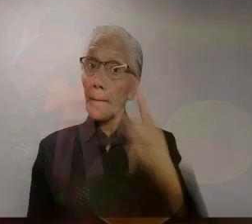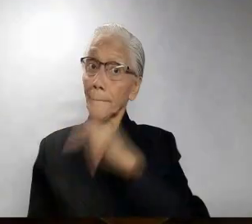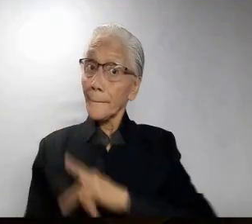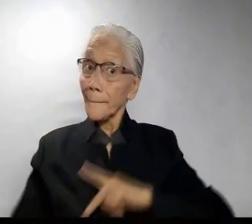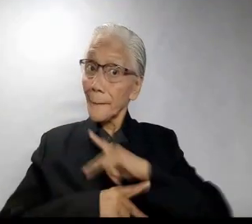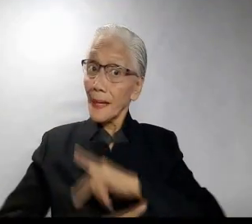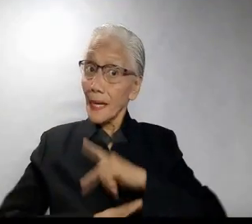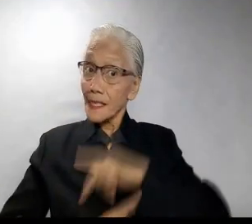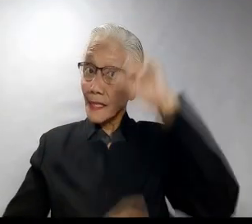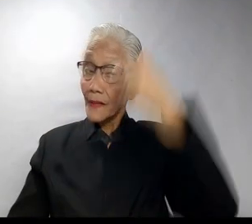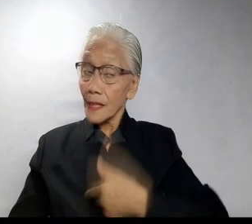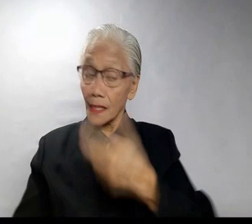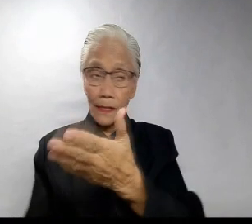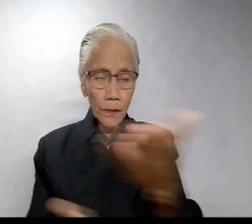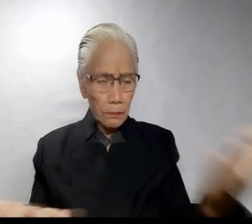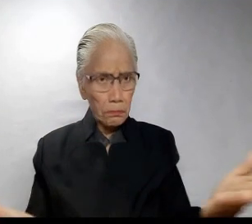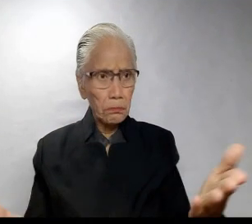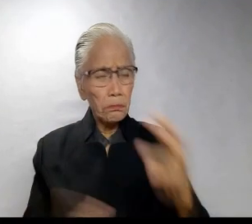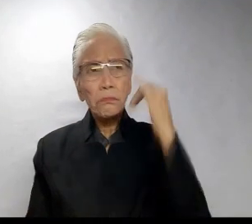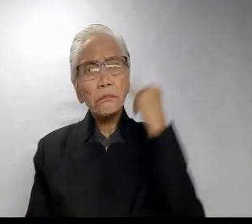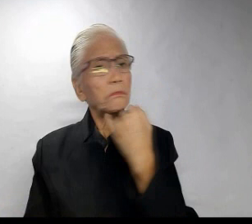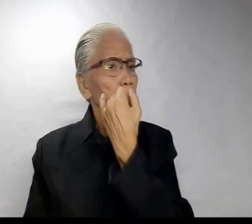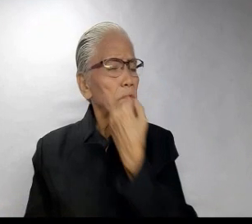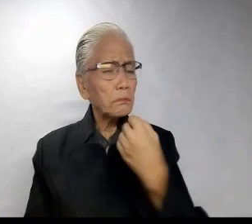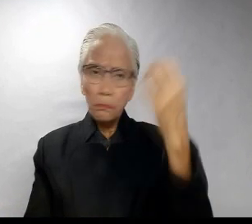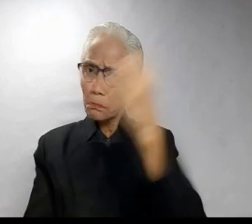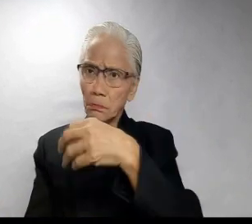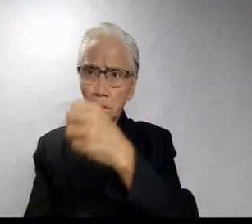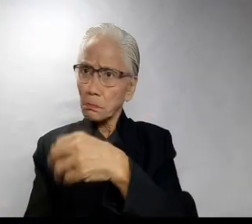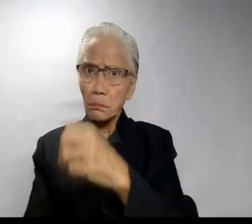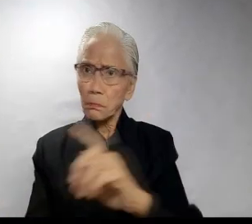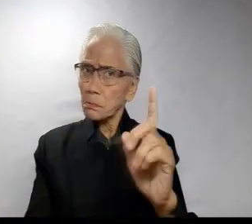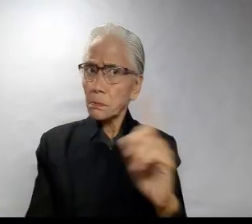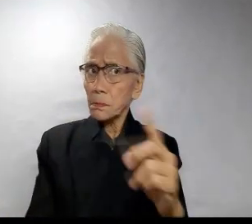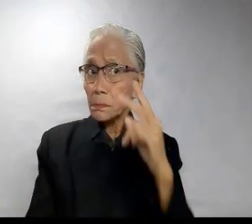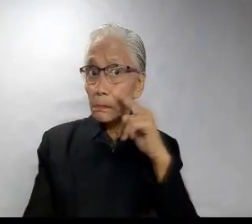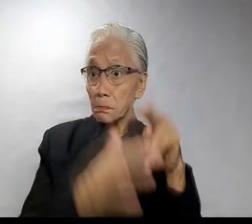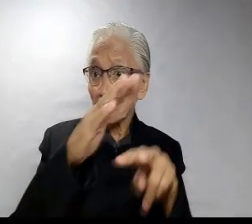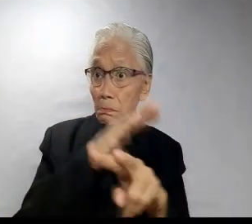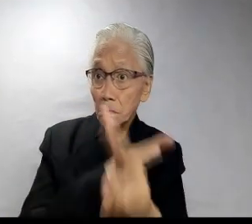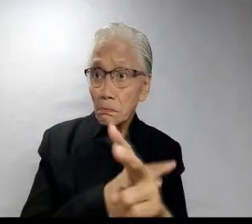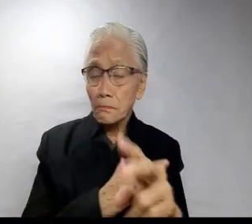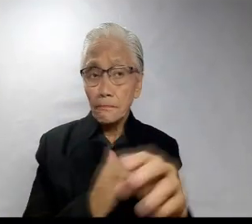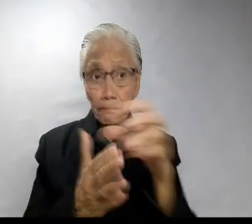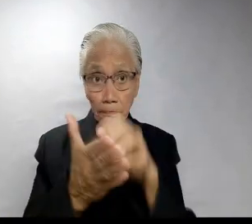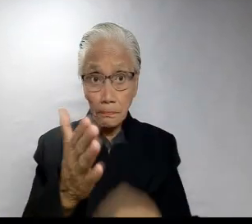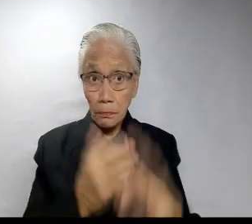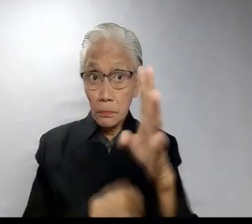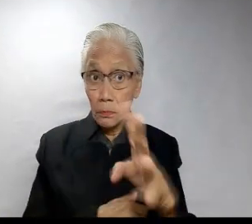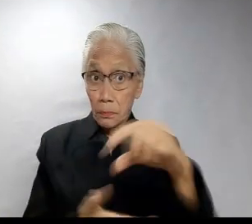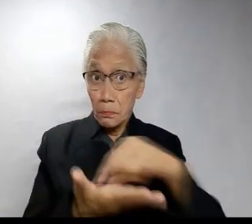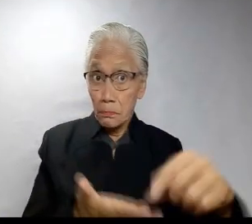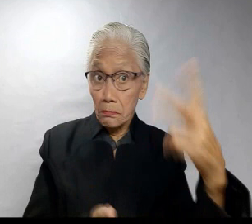PLEASANT GREETINGS TO YOU! John the Baptist was what Isaiah 40 verse 3